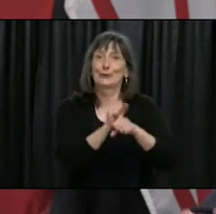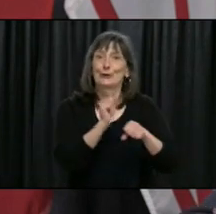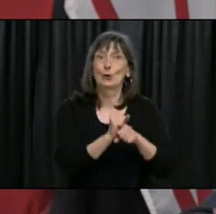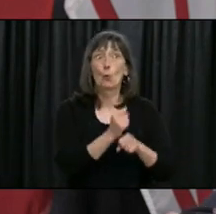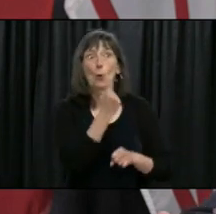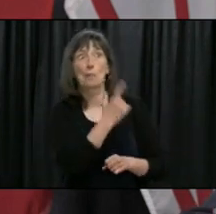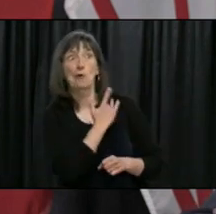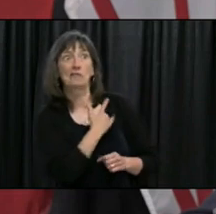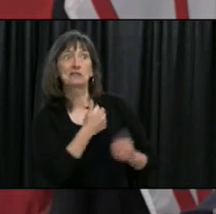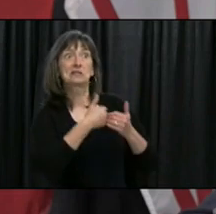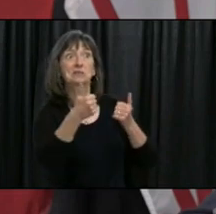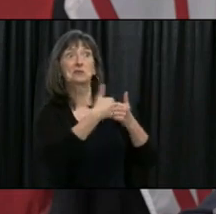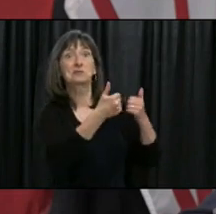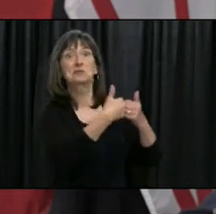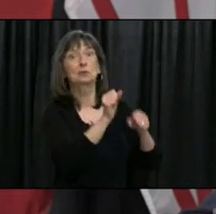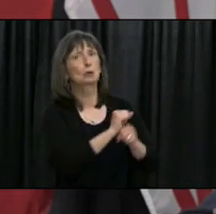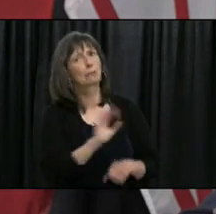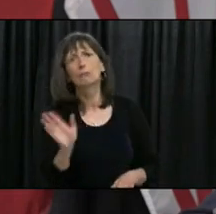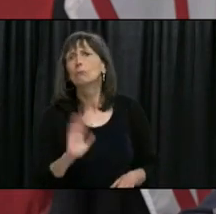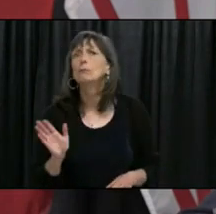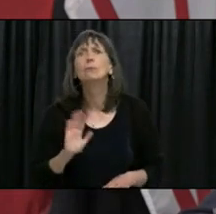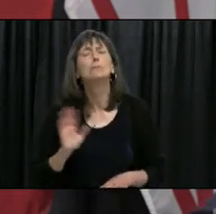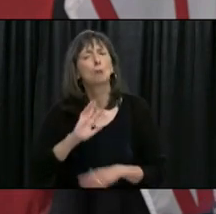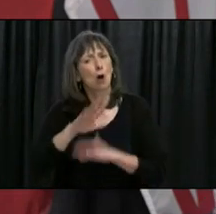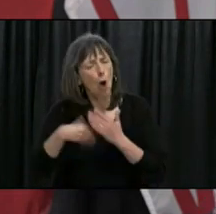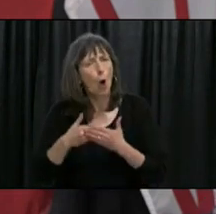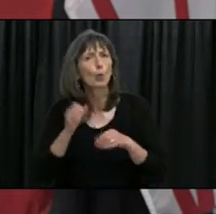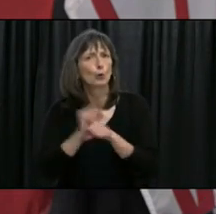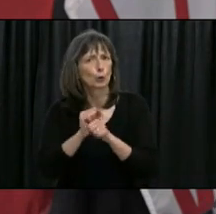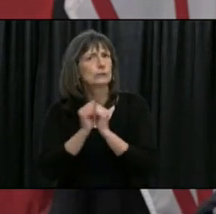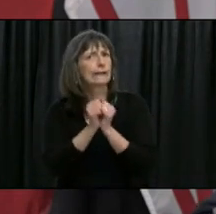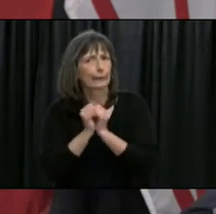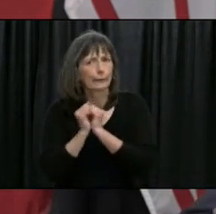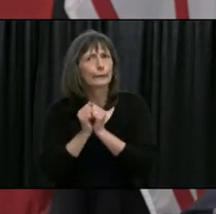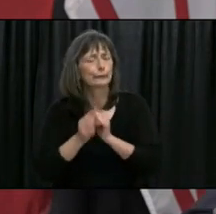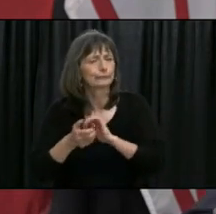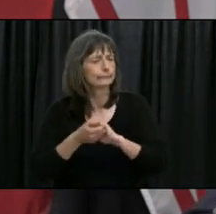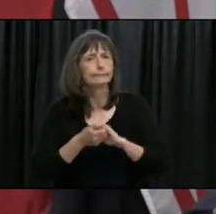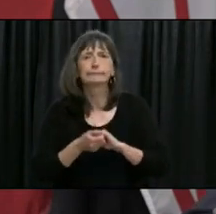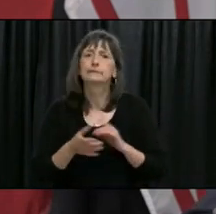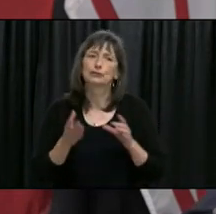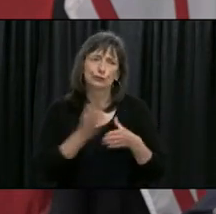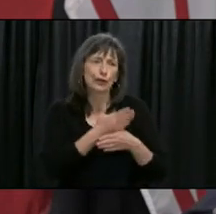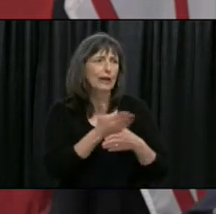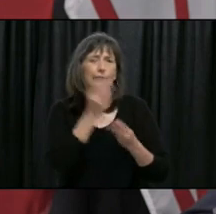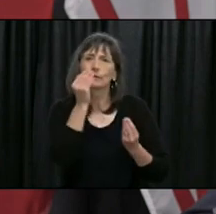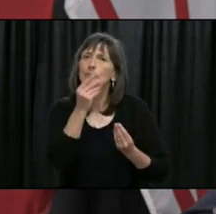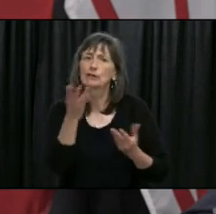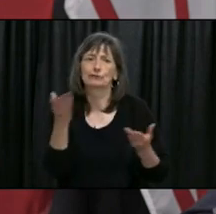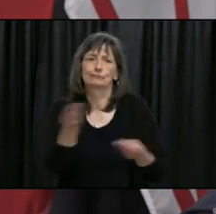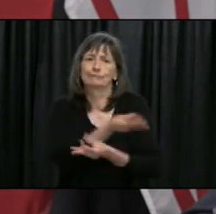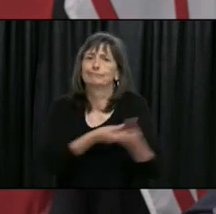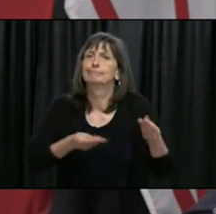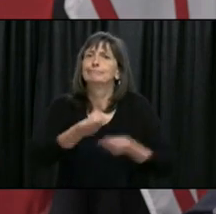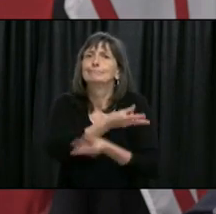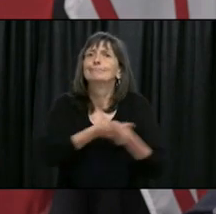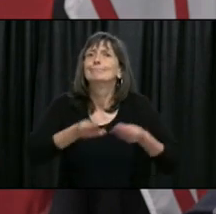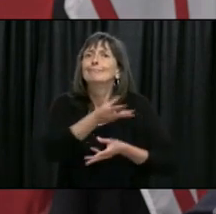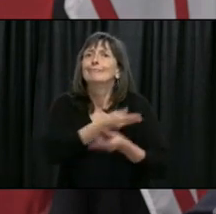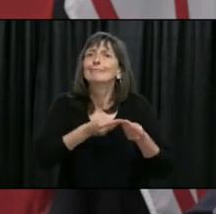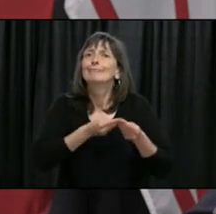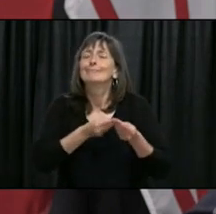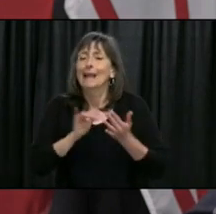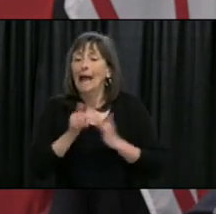province to another province and with the national government as well so this is really about bringing a process in place to how we use evidence